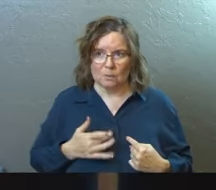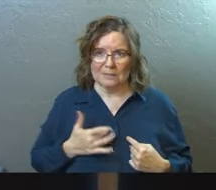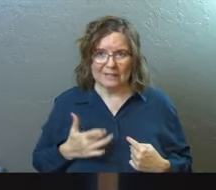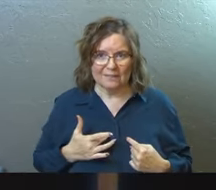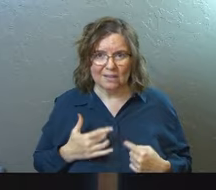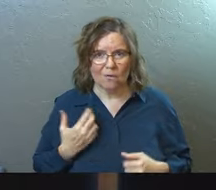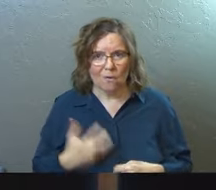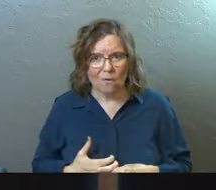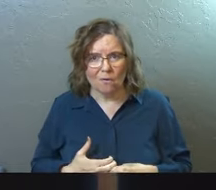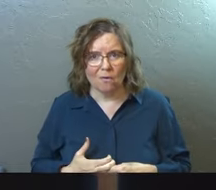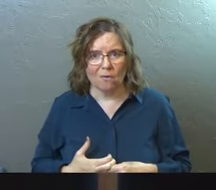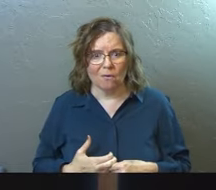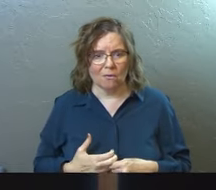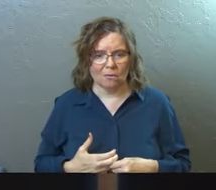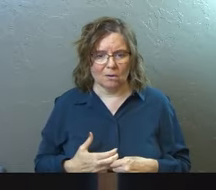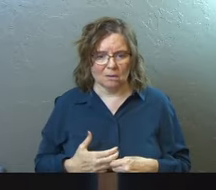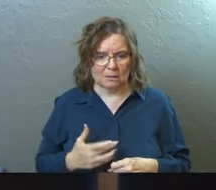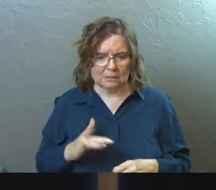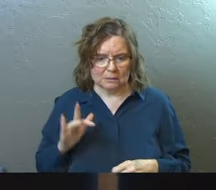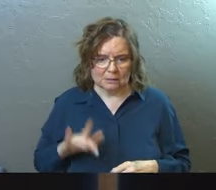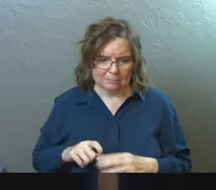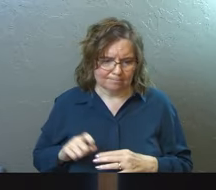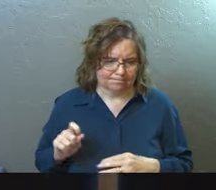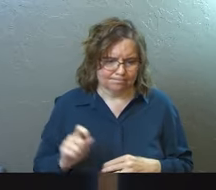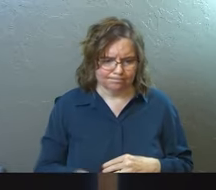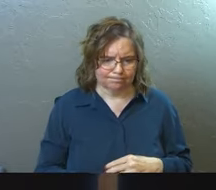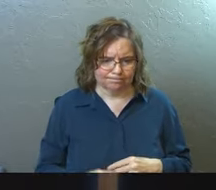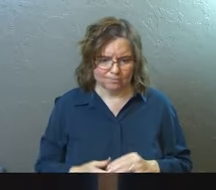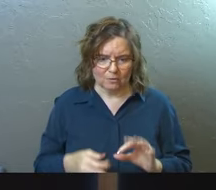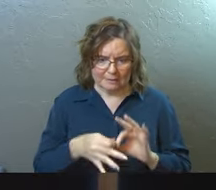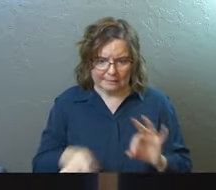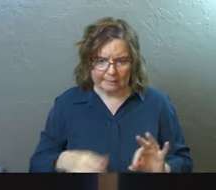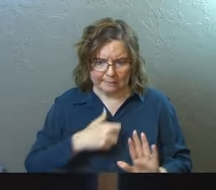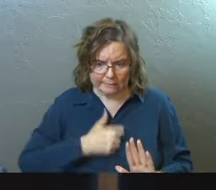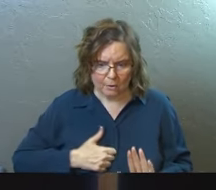ton just to get that sentence?